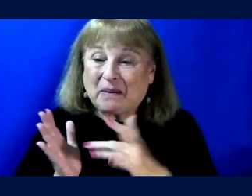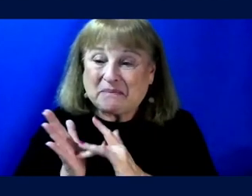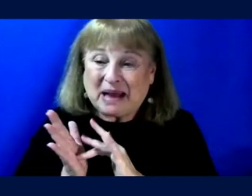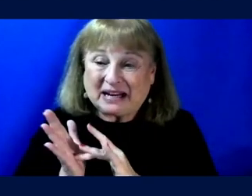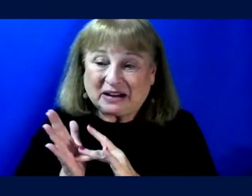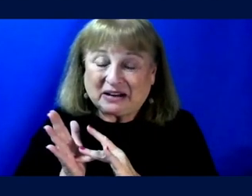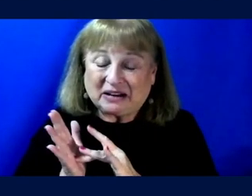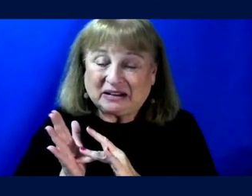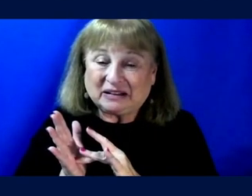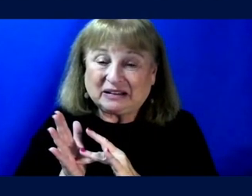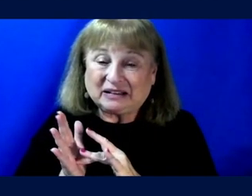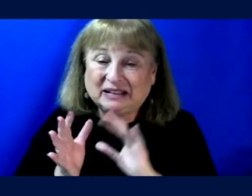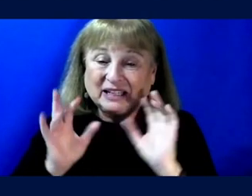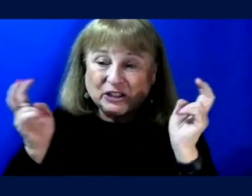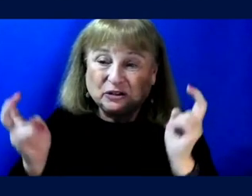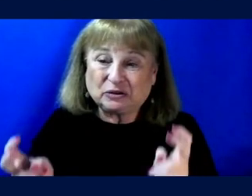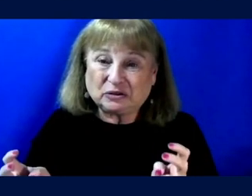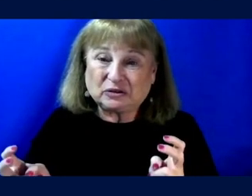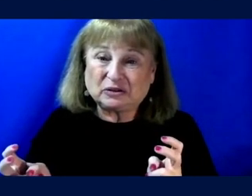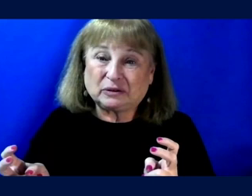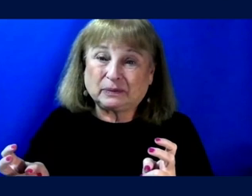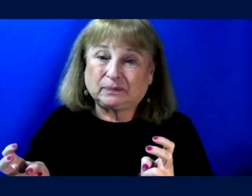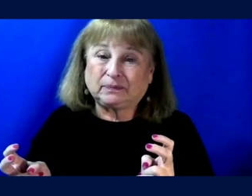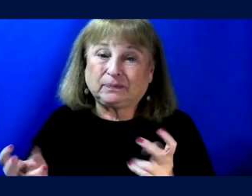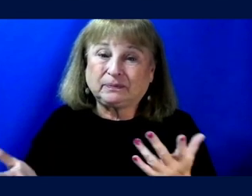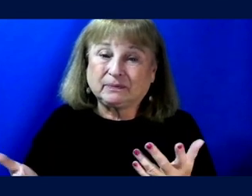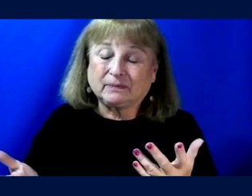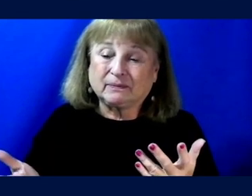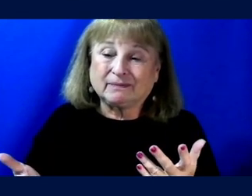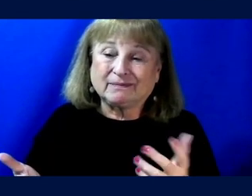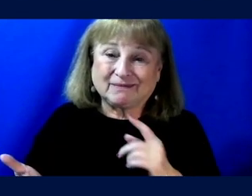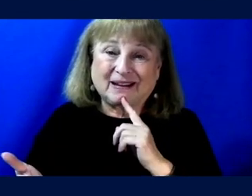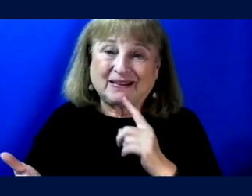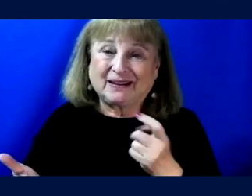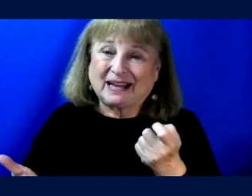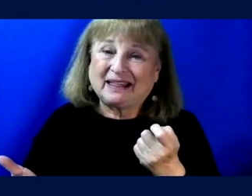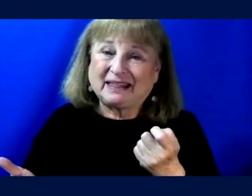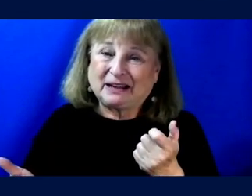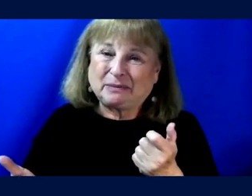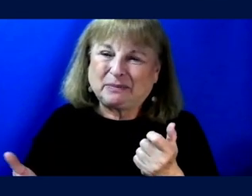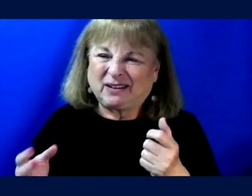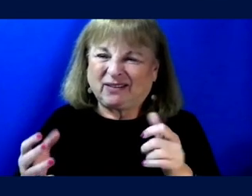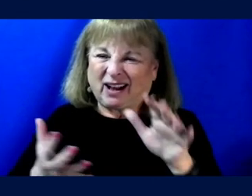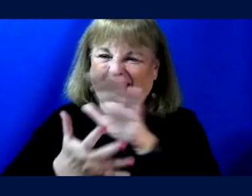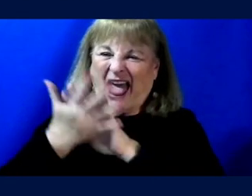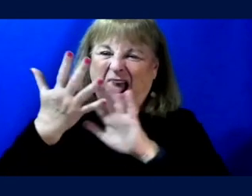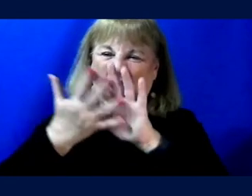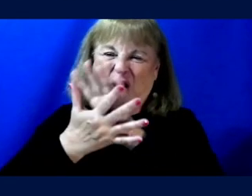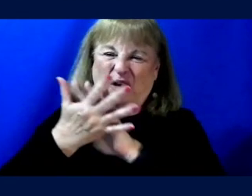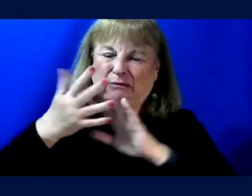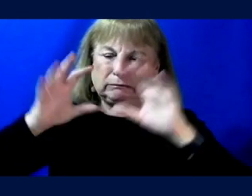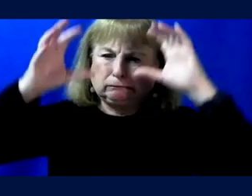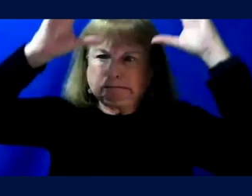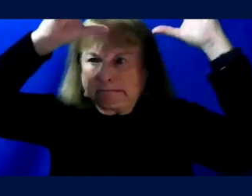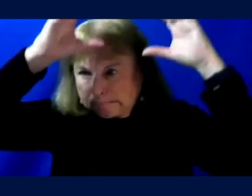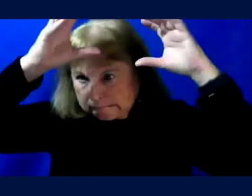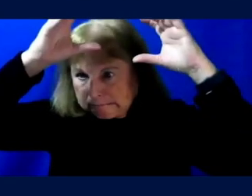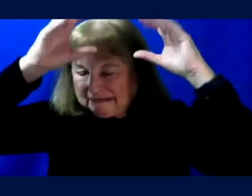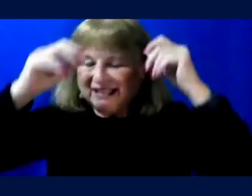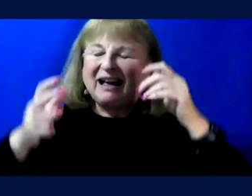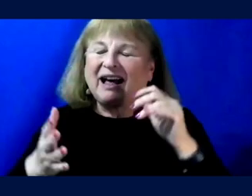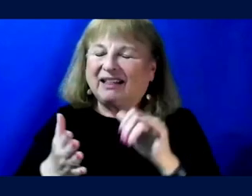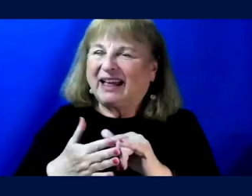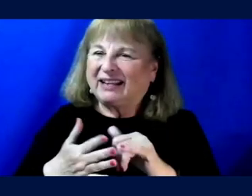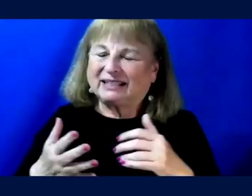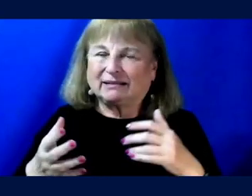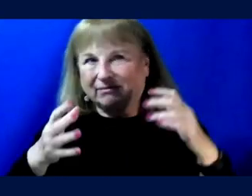and medically related issues, medical related issues, there's a bit of a cloud over it. A lot of that stuff